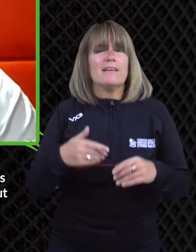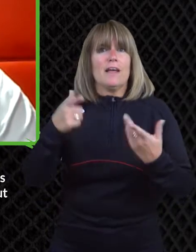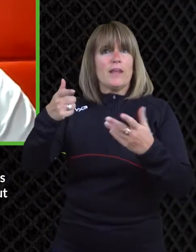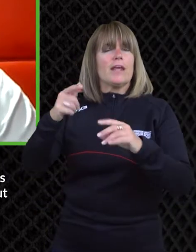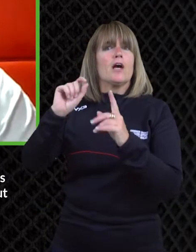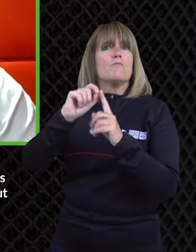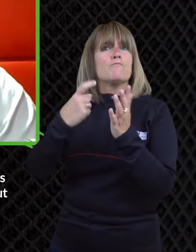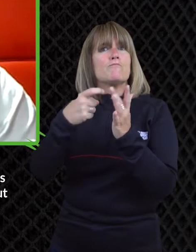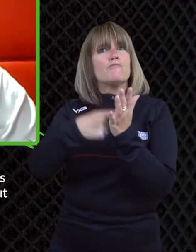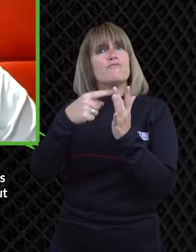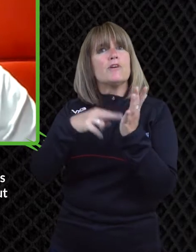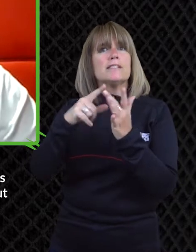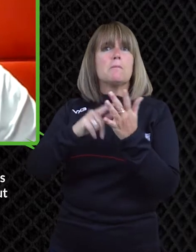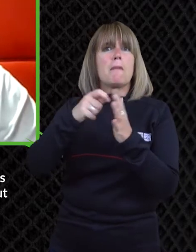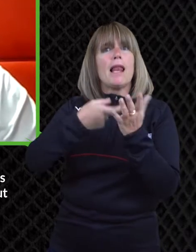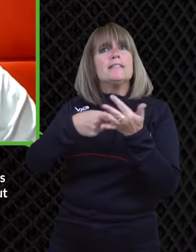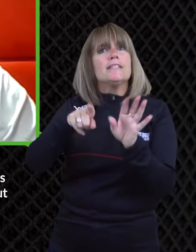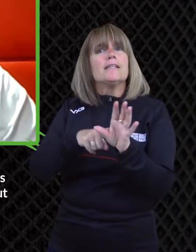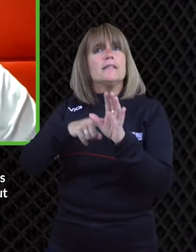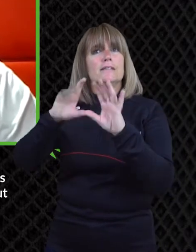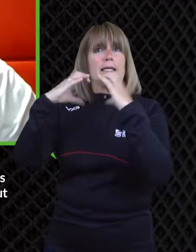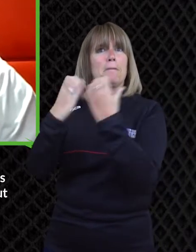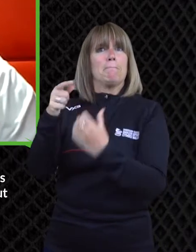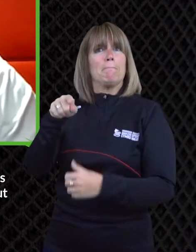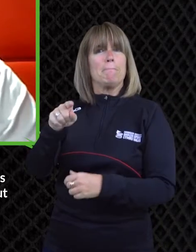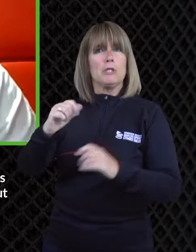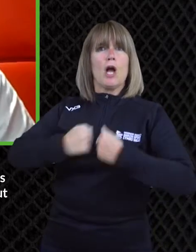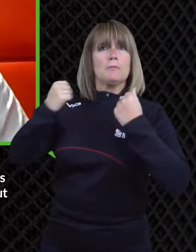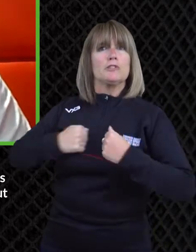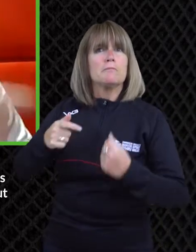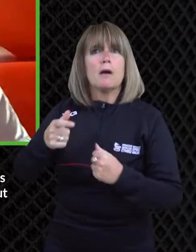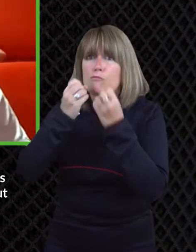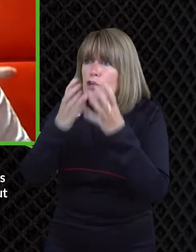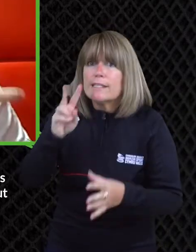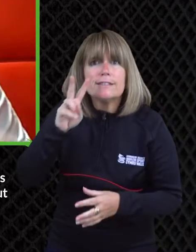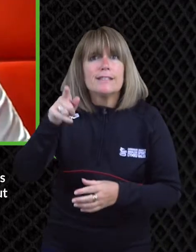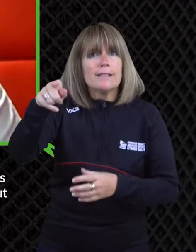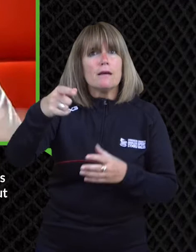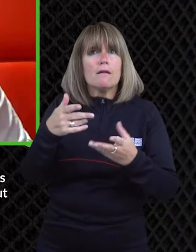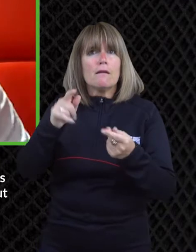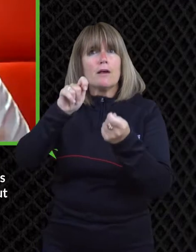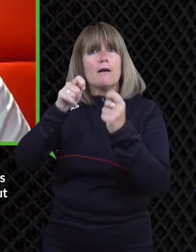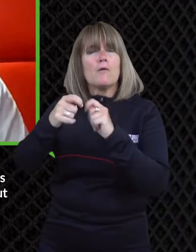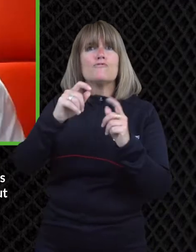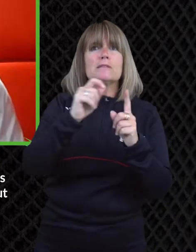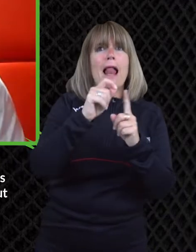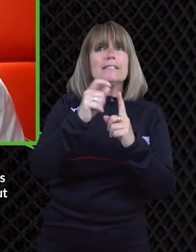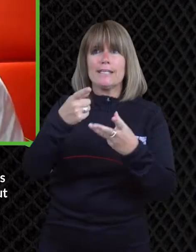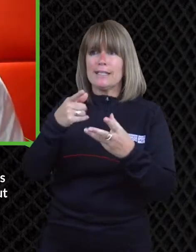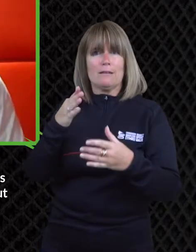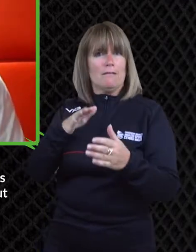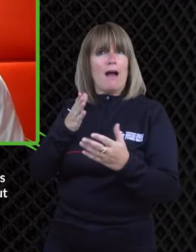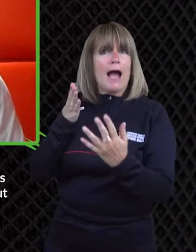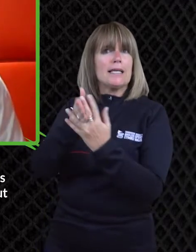sort of rugby and they're trying to you know grow para wheelchair rugby as well you know we're we're hosting it in the principality stadium